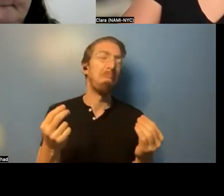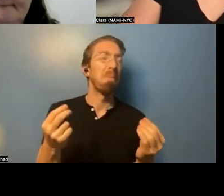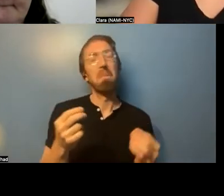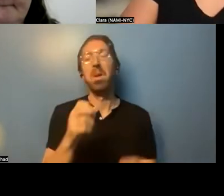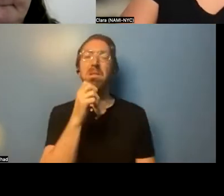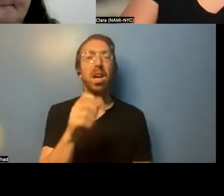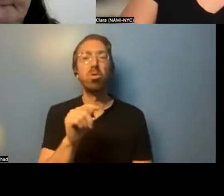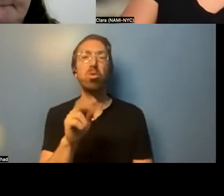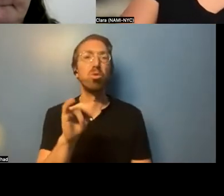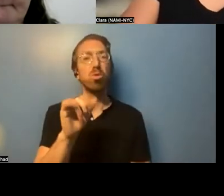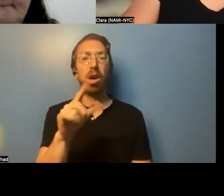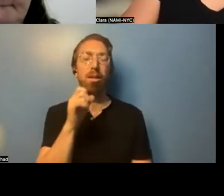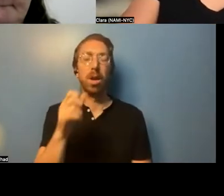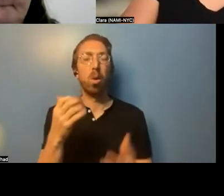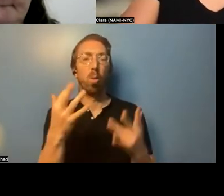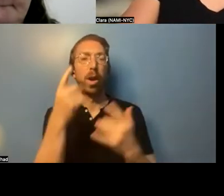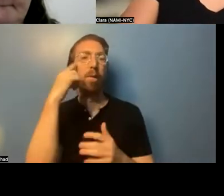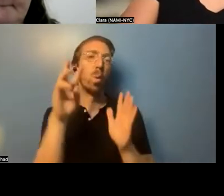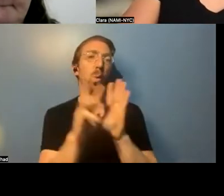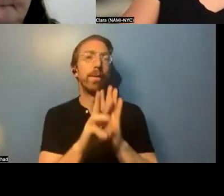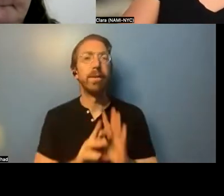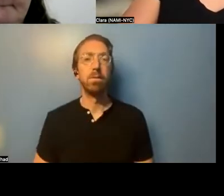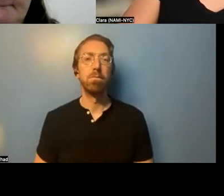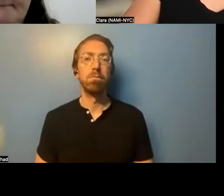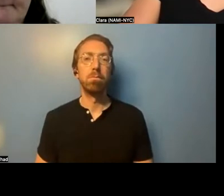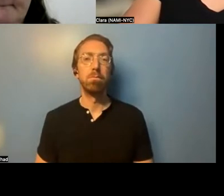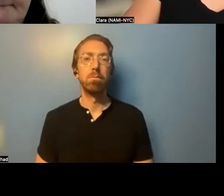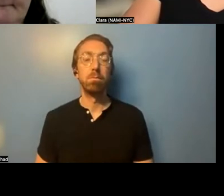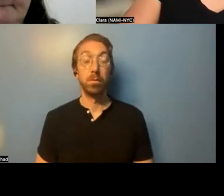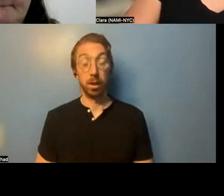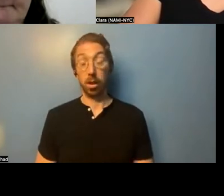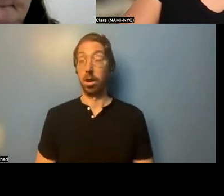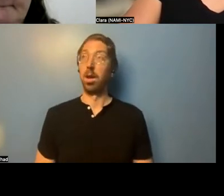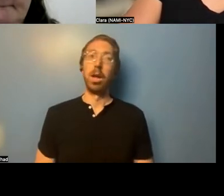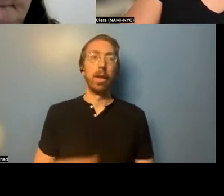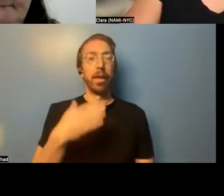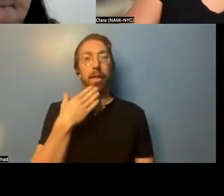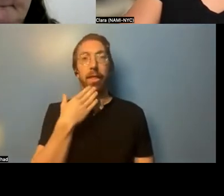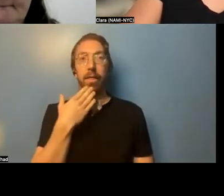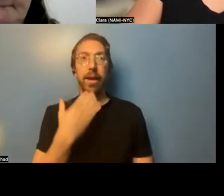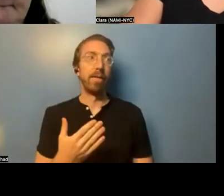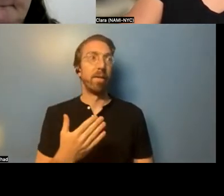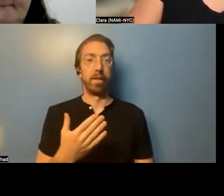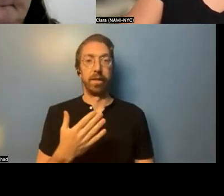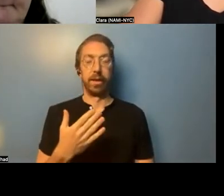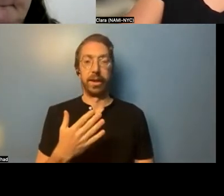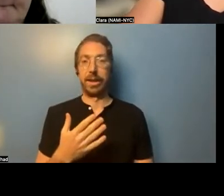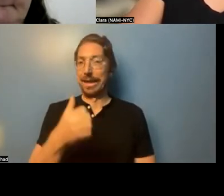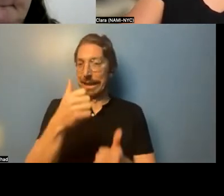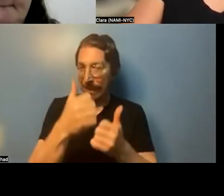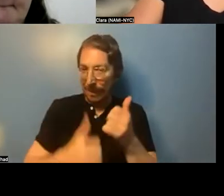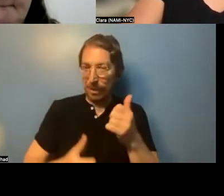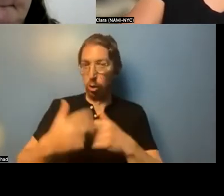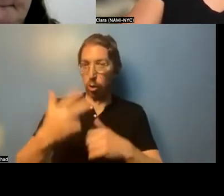not waiting for any witnesses. Uh, thank goodness, all three times it's been in my favor. But again, can I demand